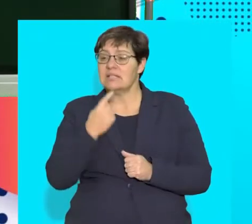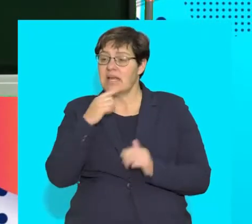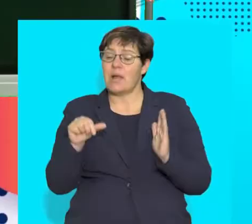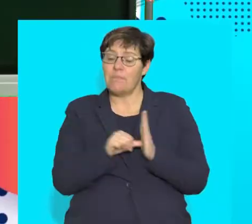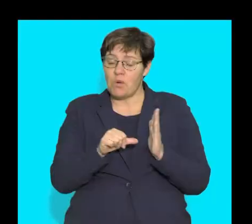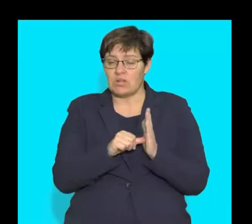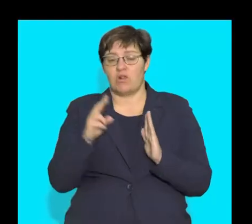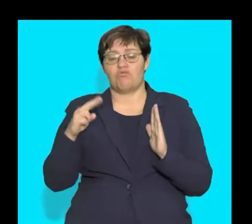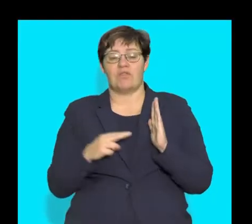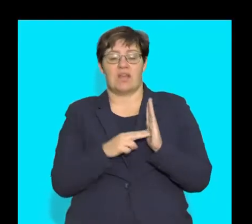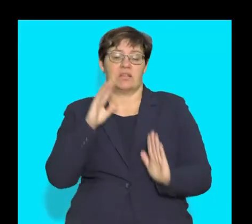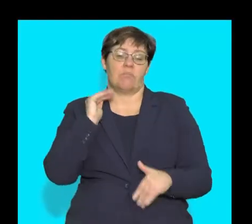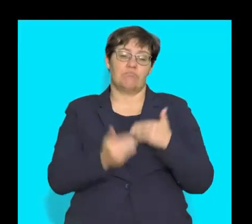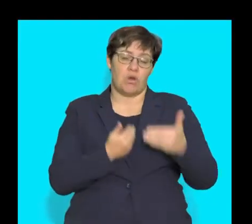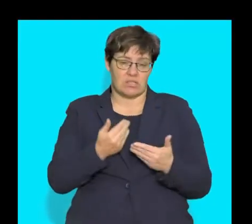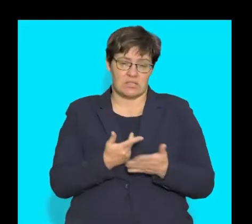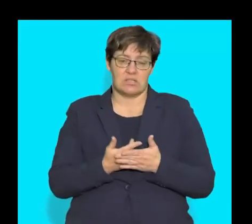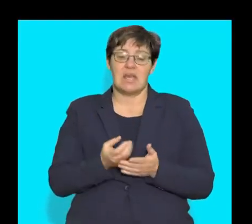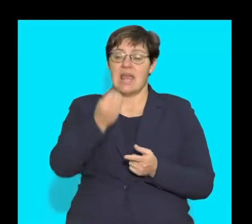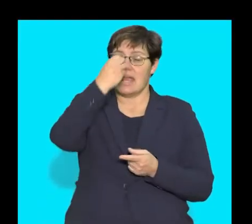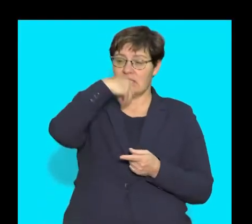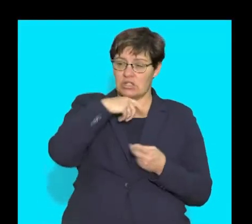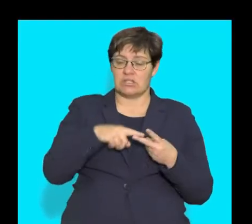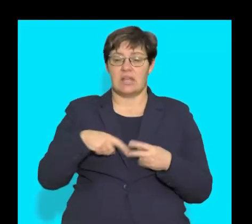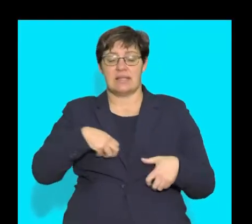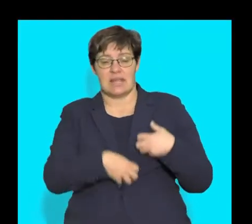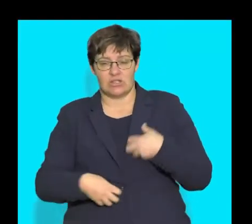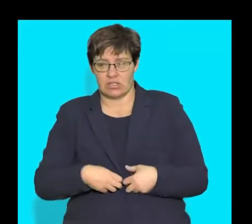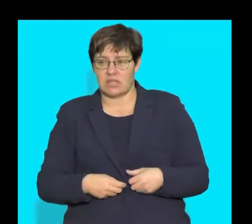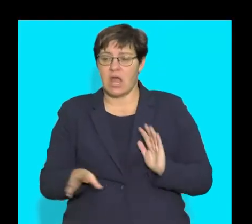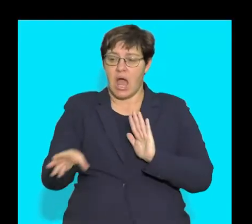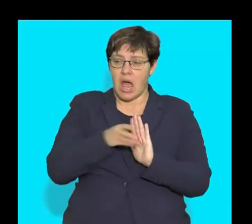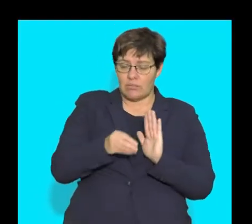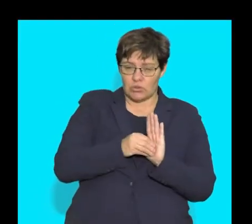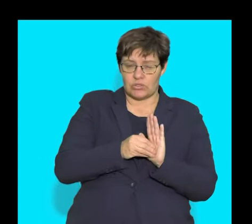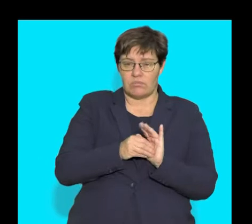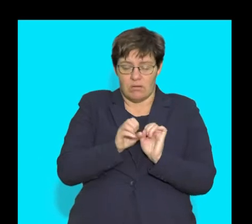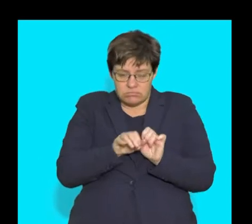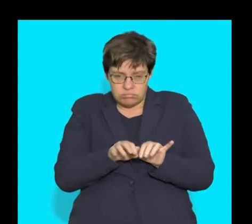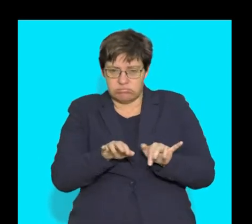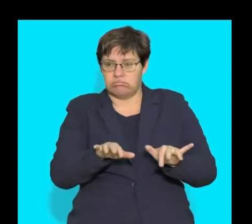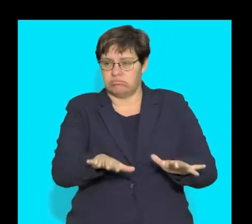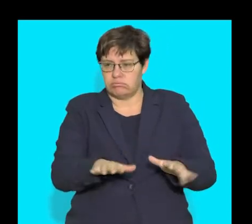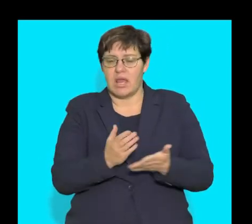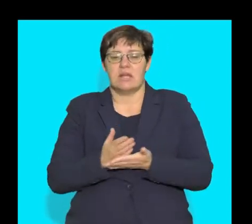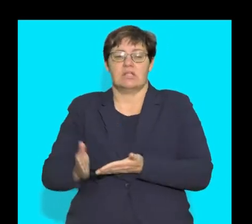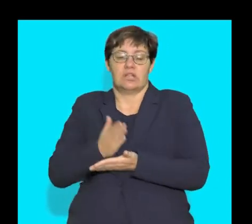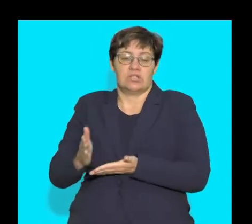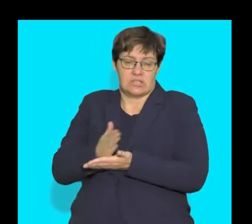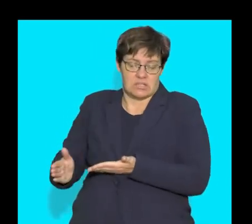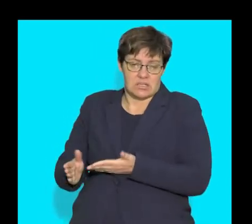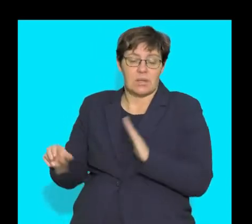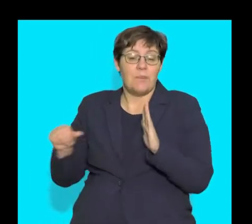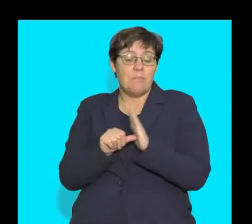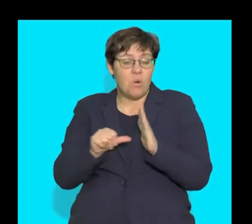mentioned, it's important that we reflect on the processes such as ingestion, digestion, absorption, assimilation, and